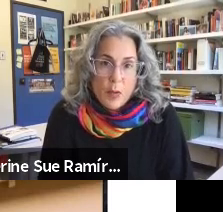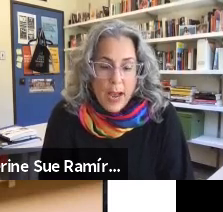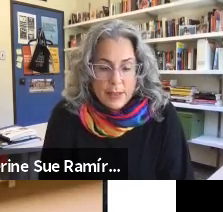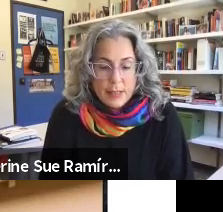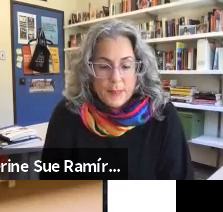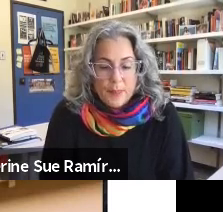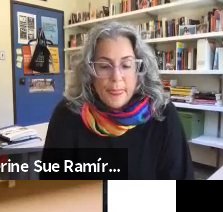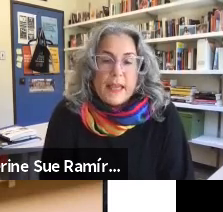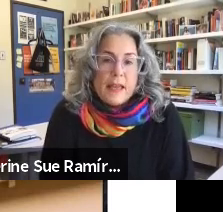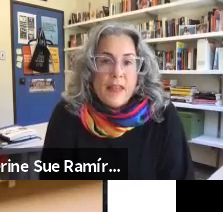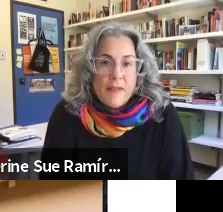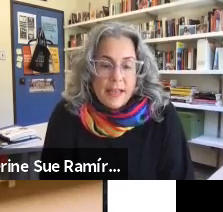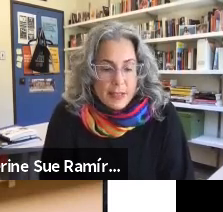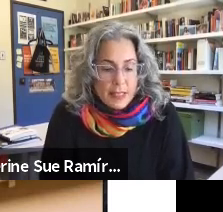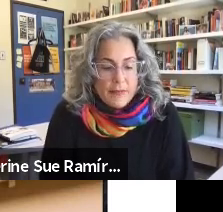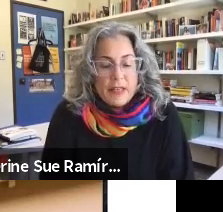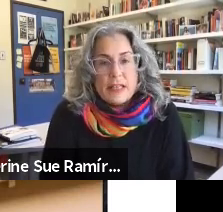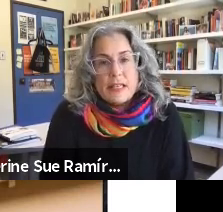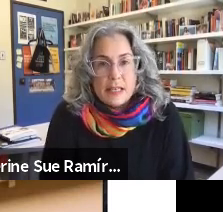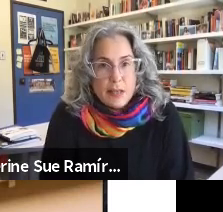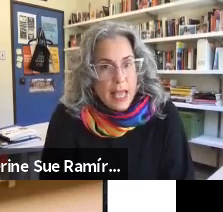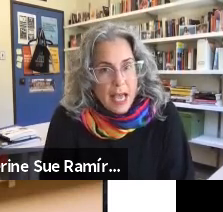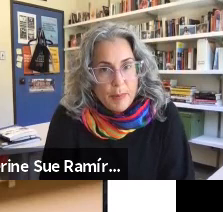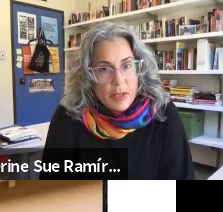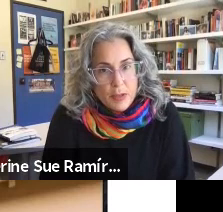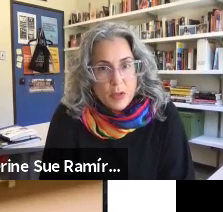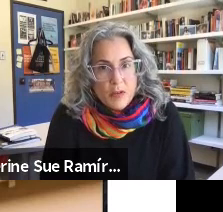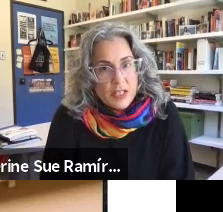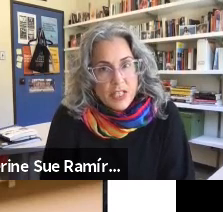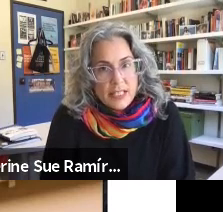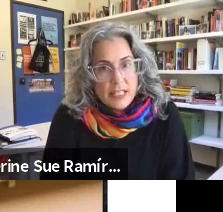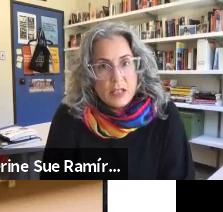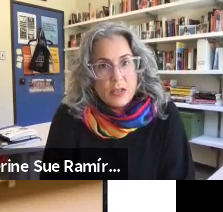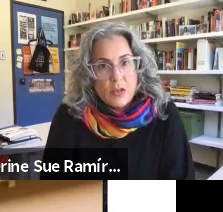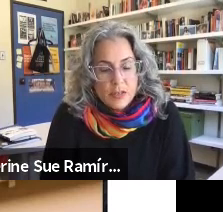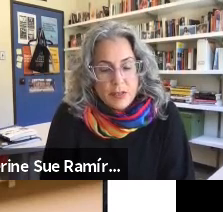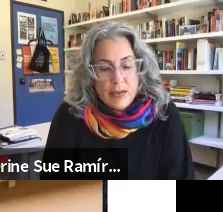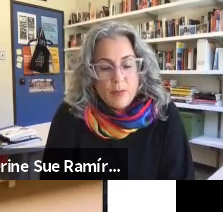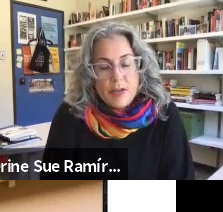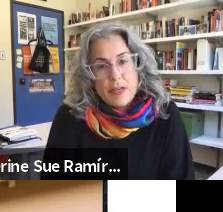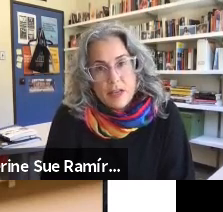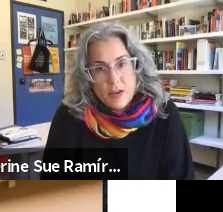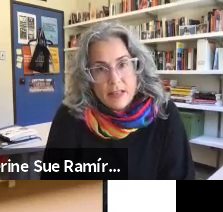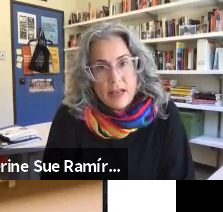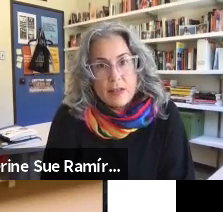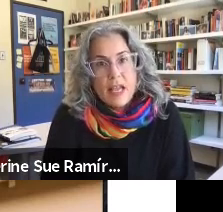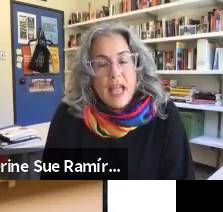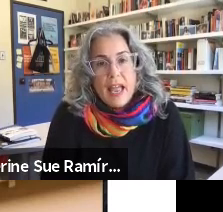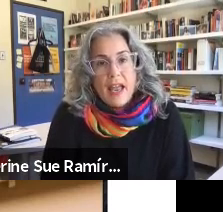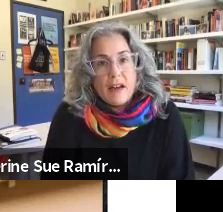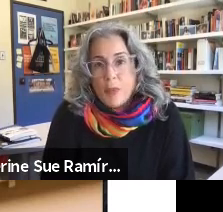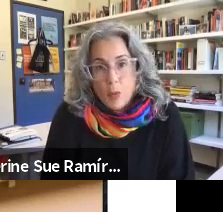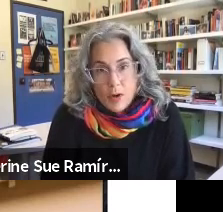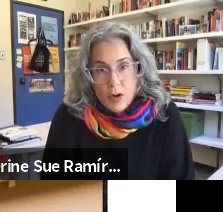capital of the west in that fantasy the indians happily served genteel dons and pretty senoritas